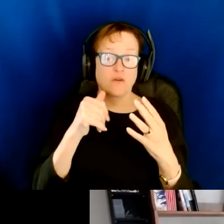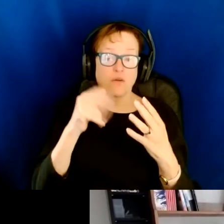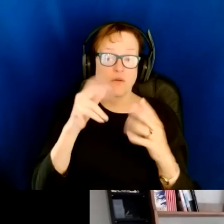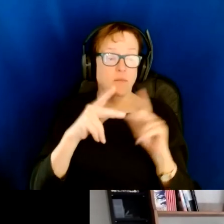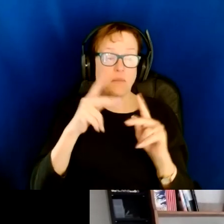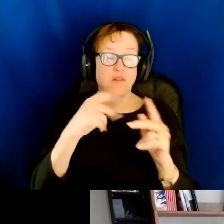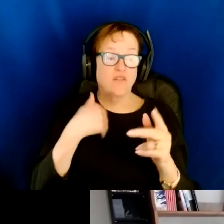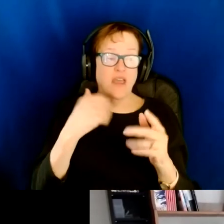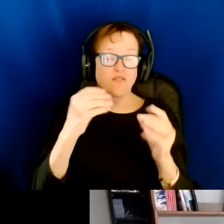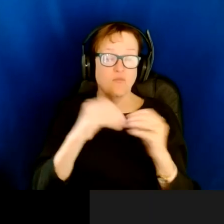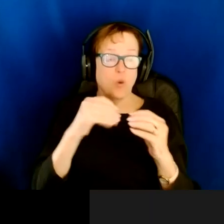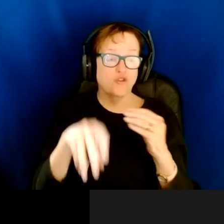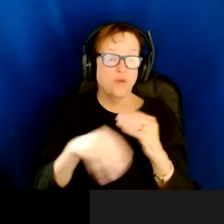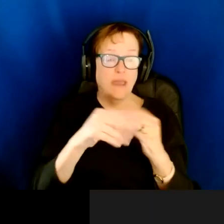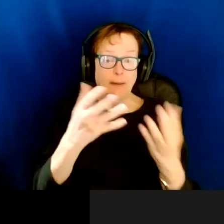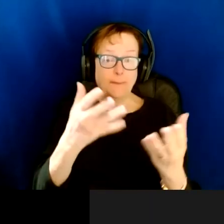they have anything to add on that.